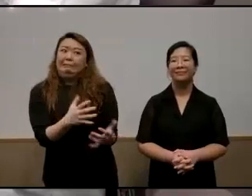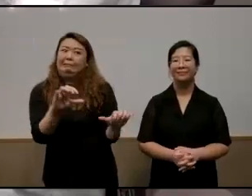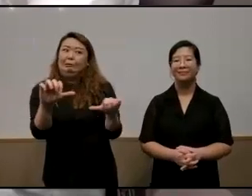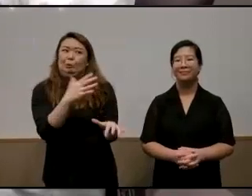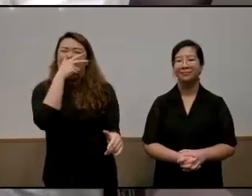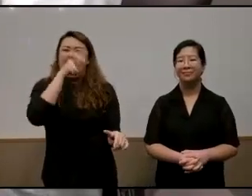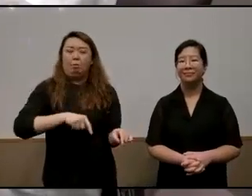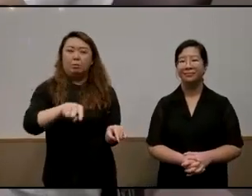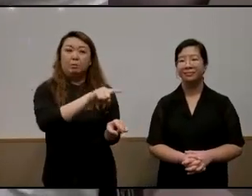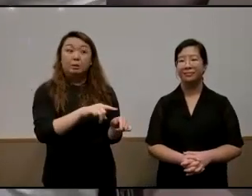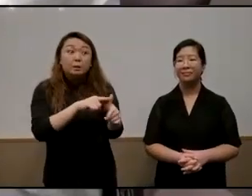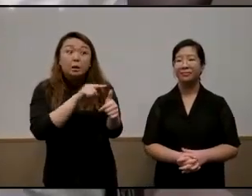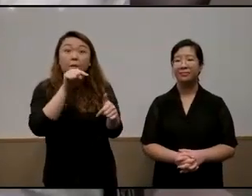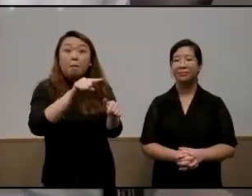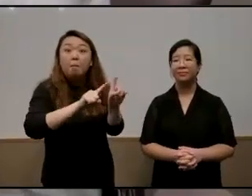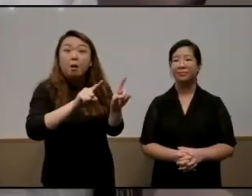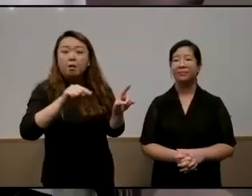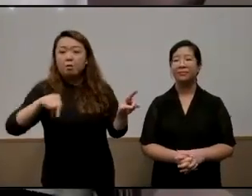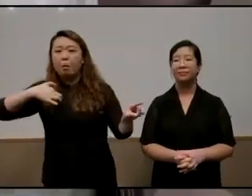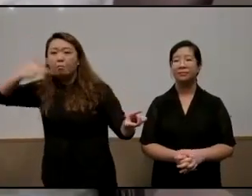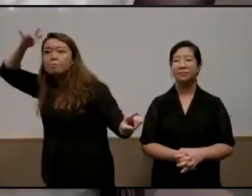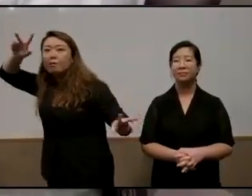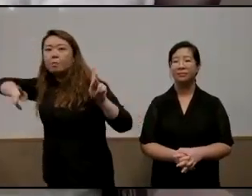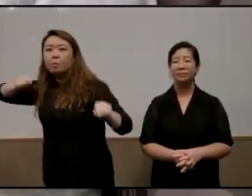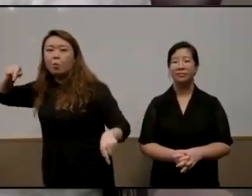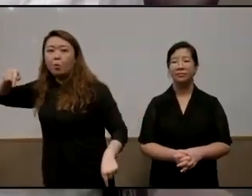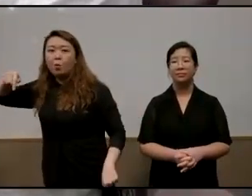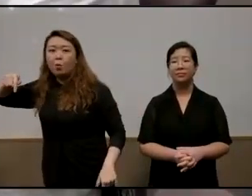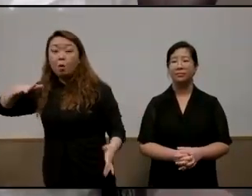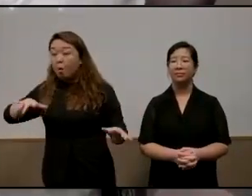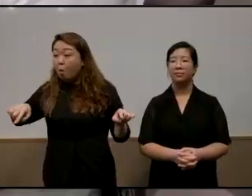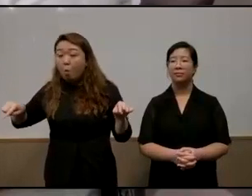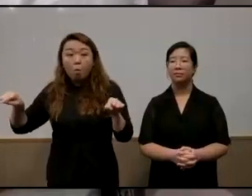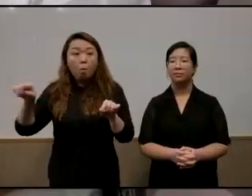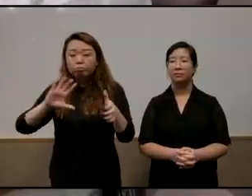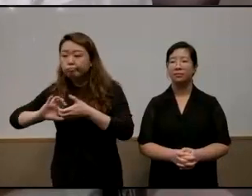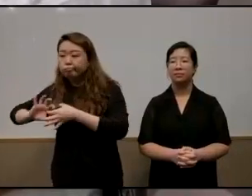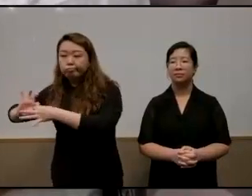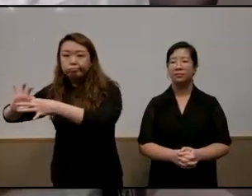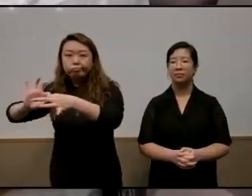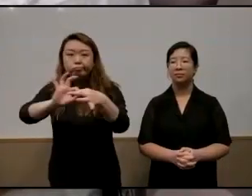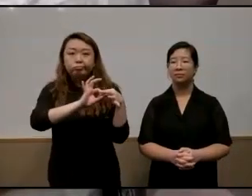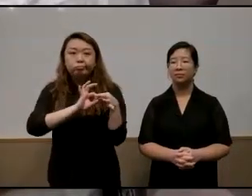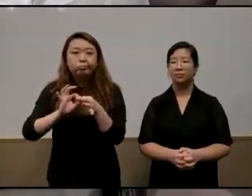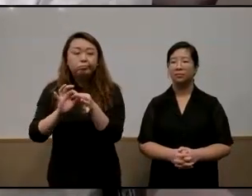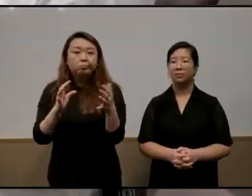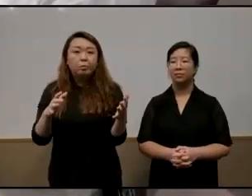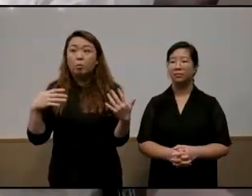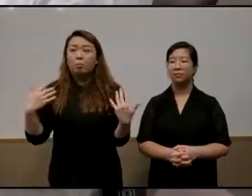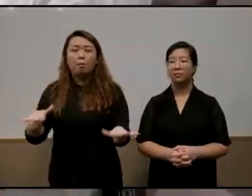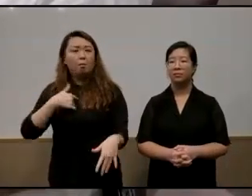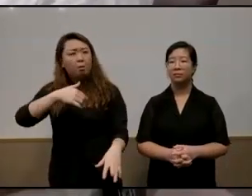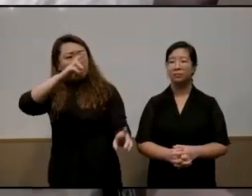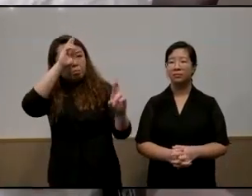academically then you've got the brilliant guys and they all work together i've great